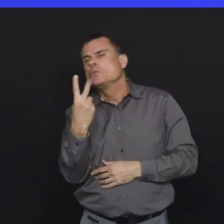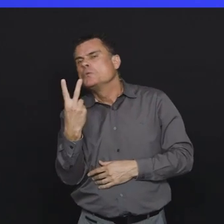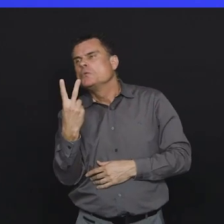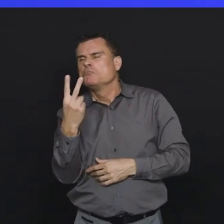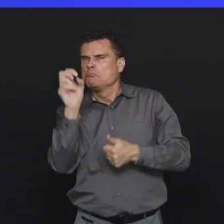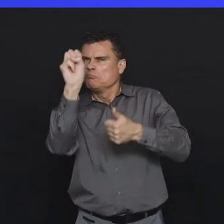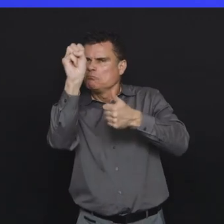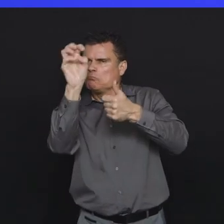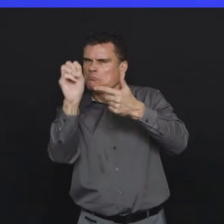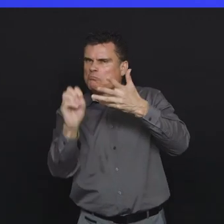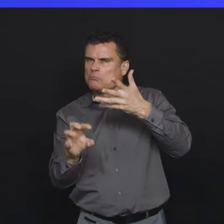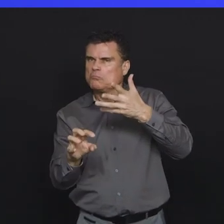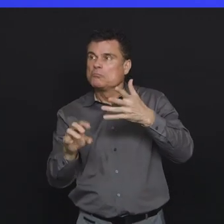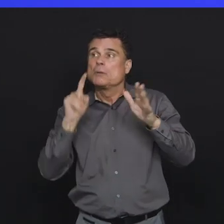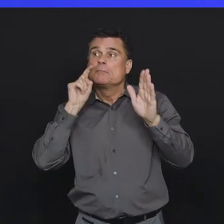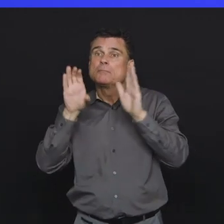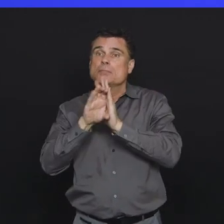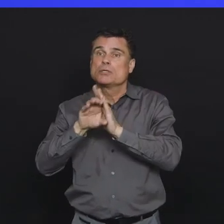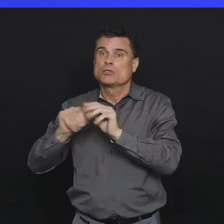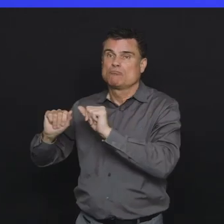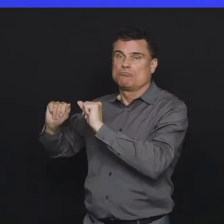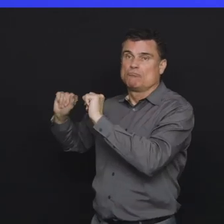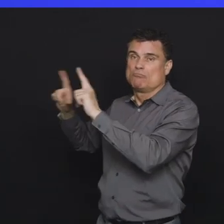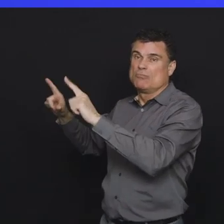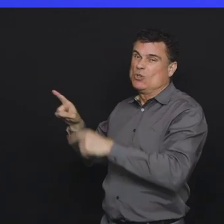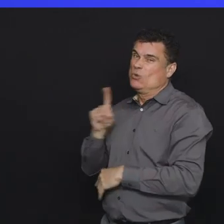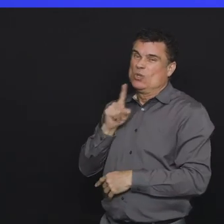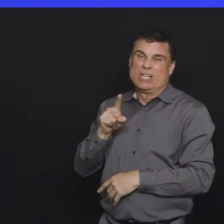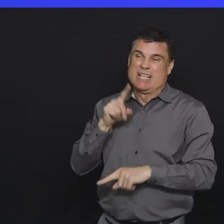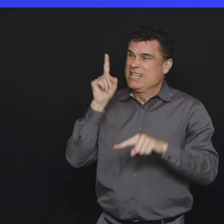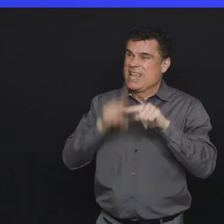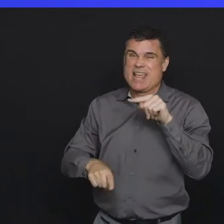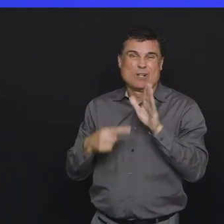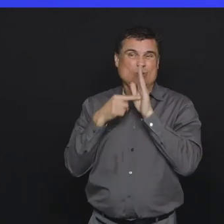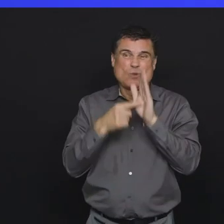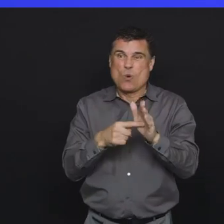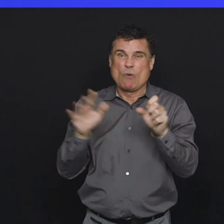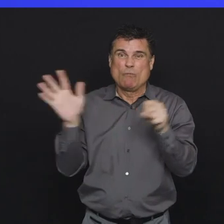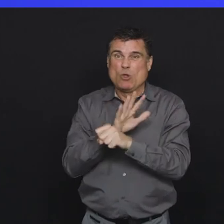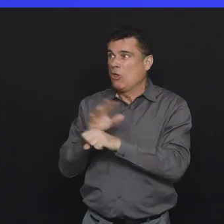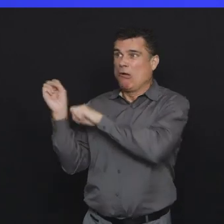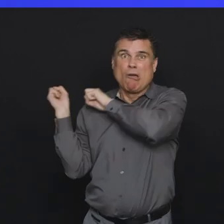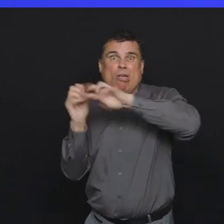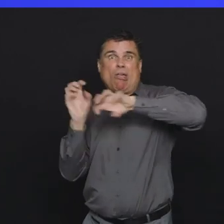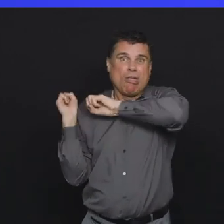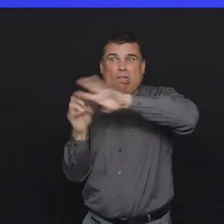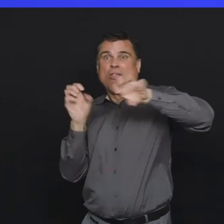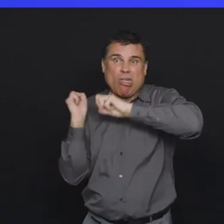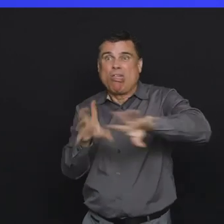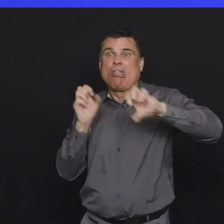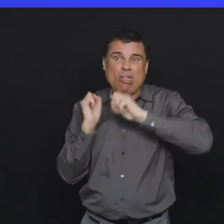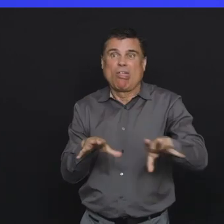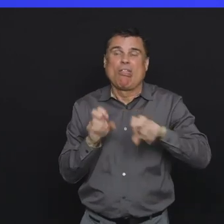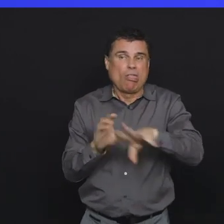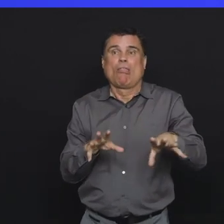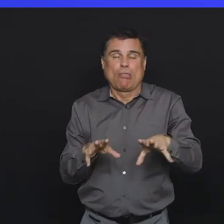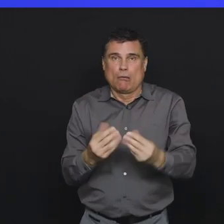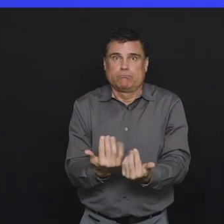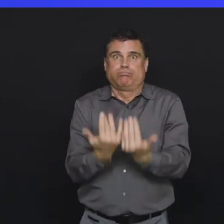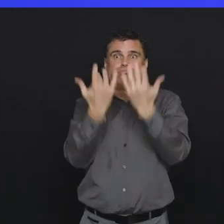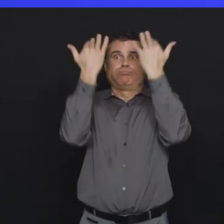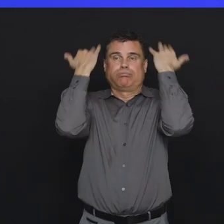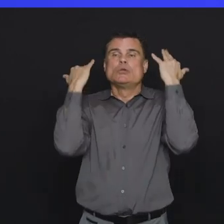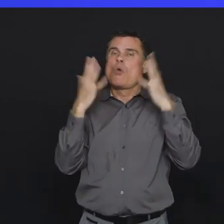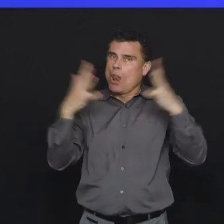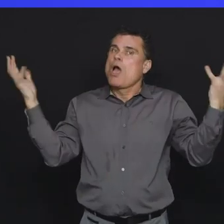time, with a few graphs that don't begin to describe the amount of thinking that has gone into this. And